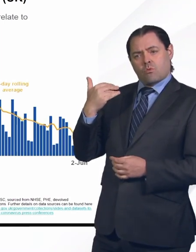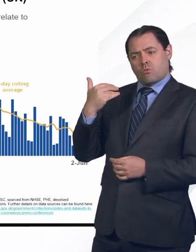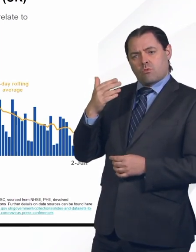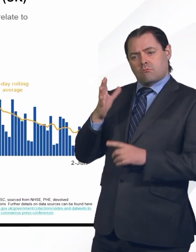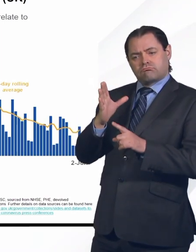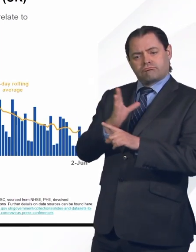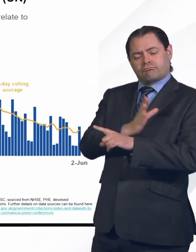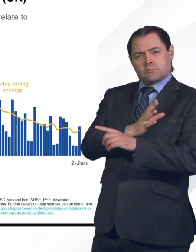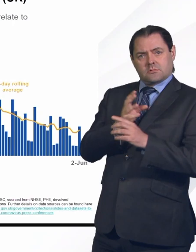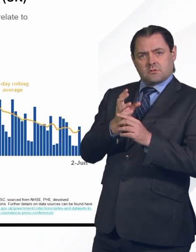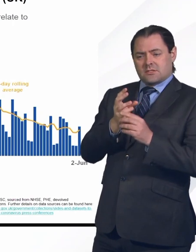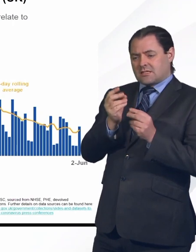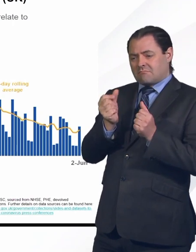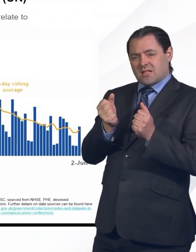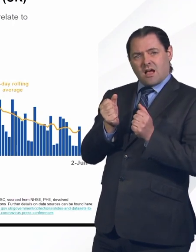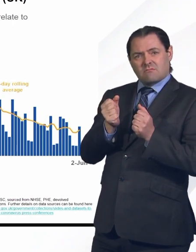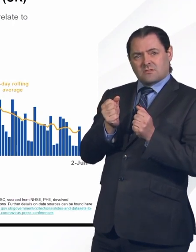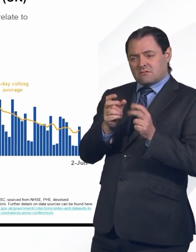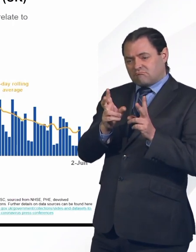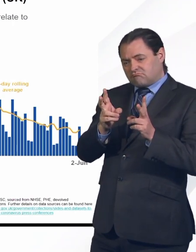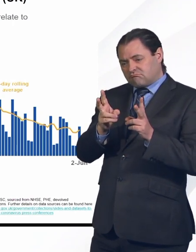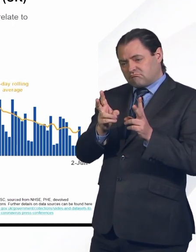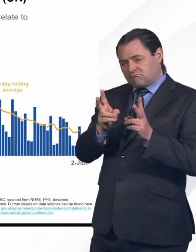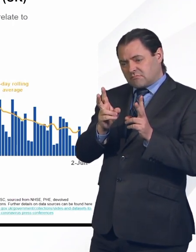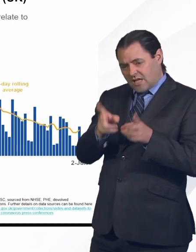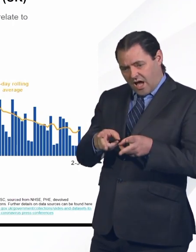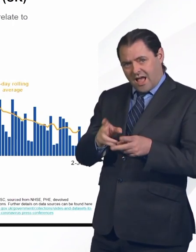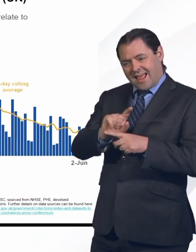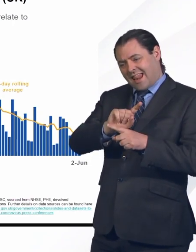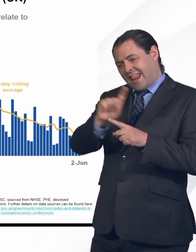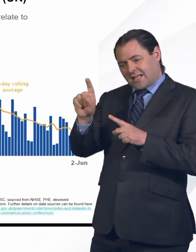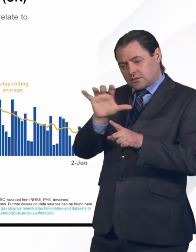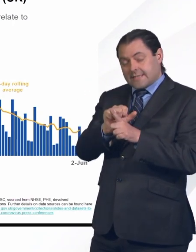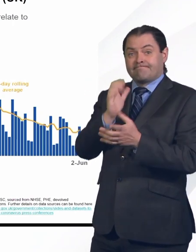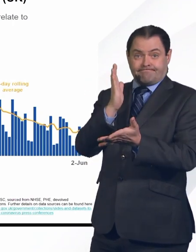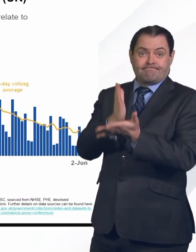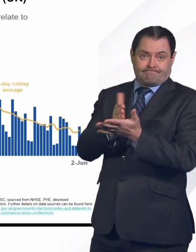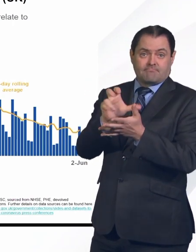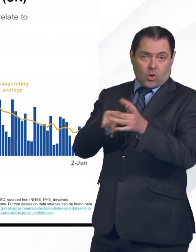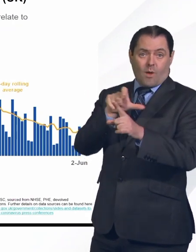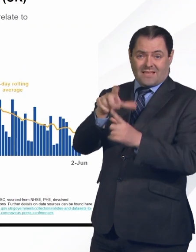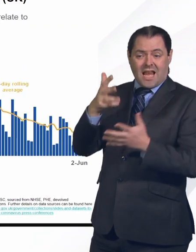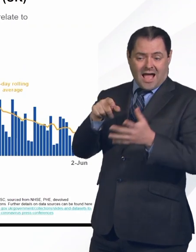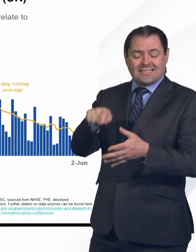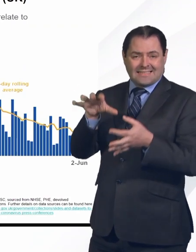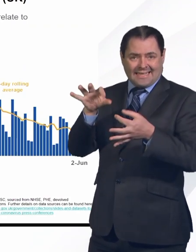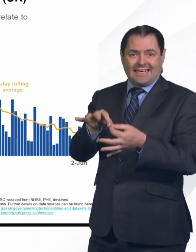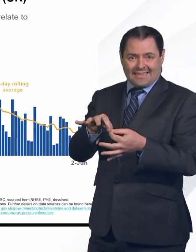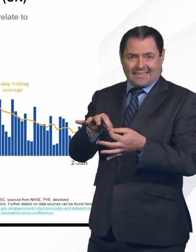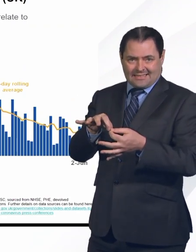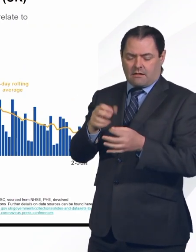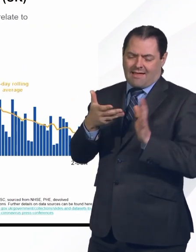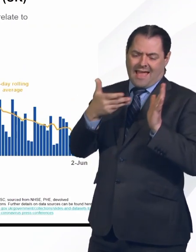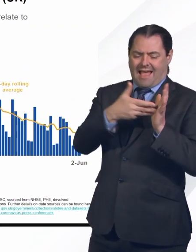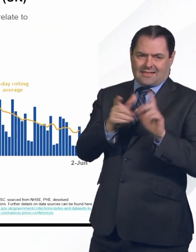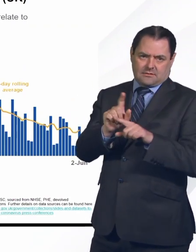in some cases there are deaths where we discover that there has been a connection to coronavirus, and we